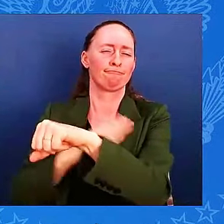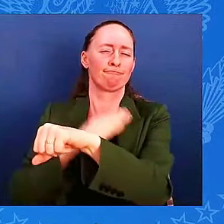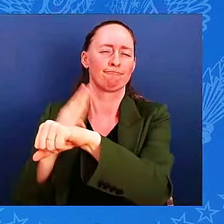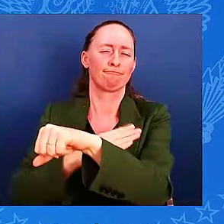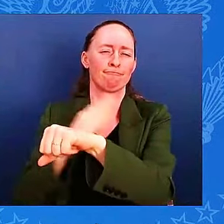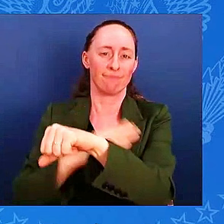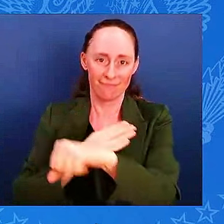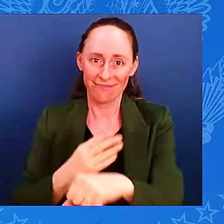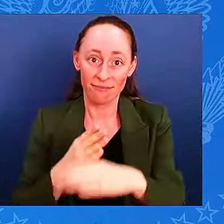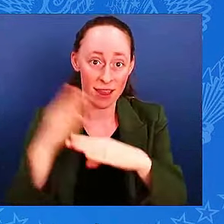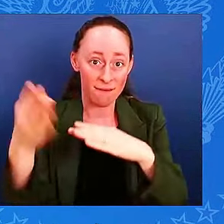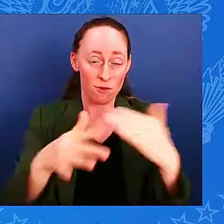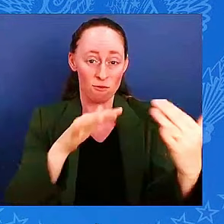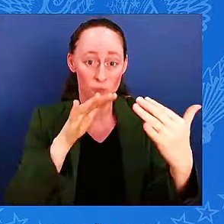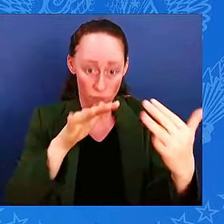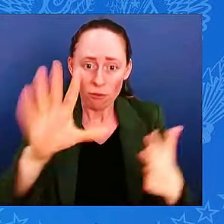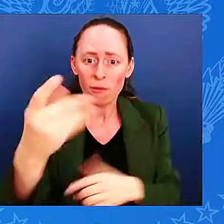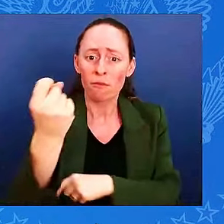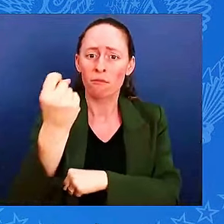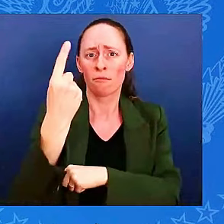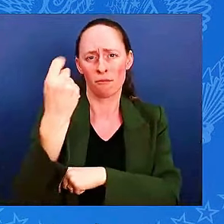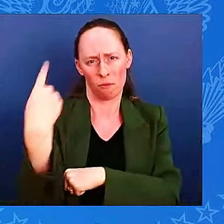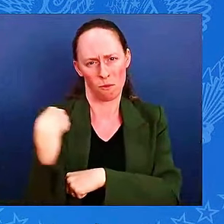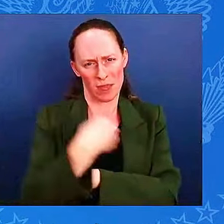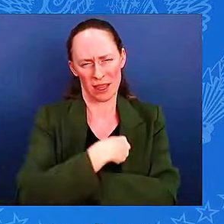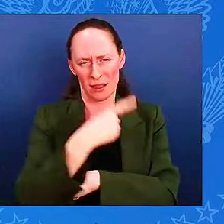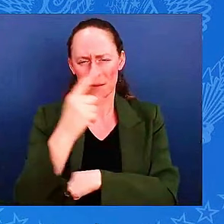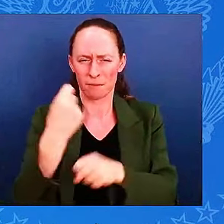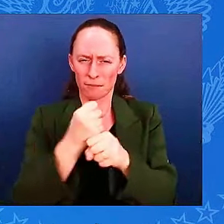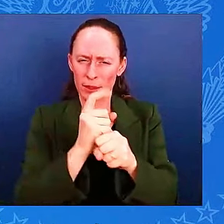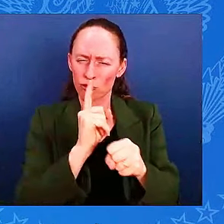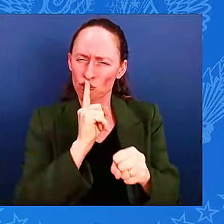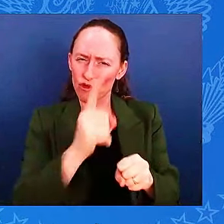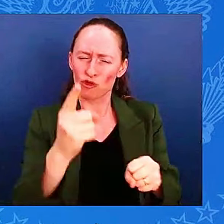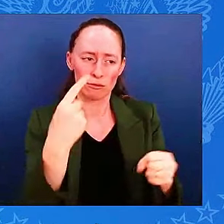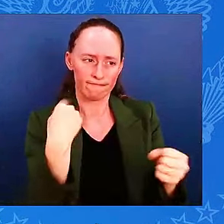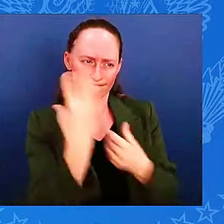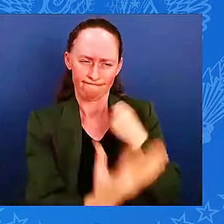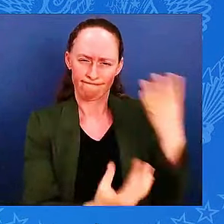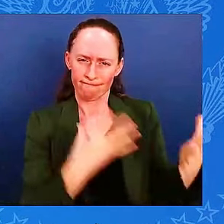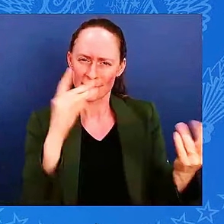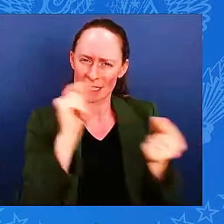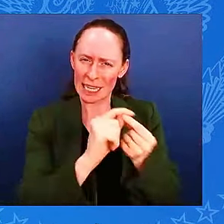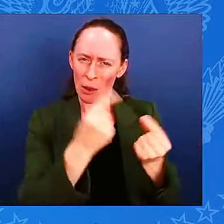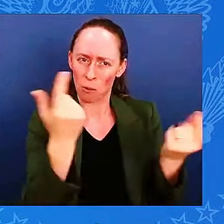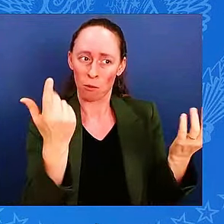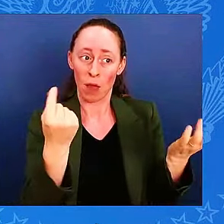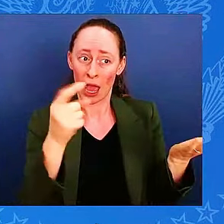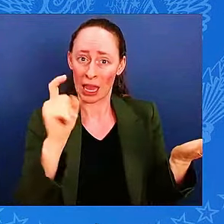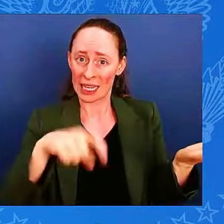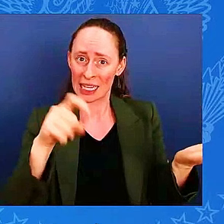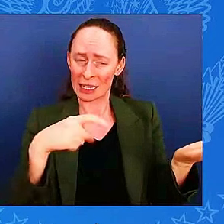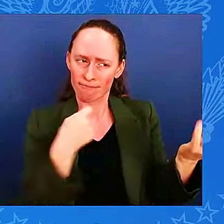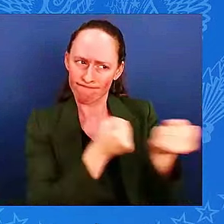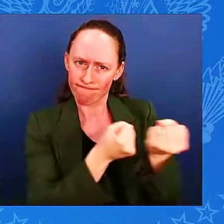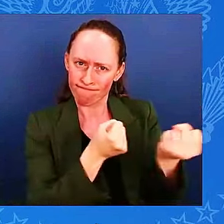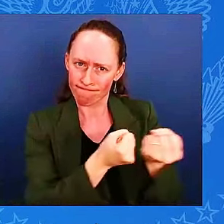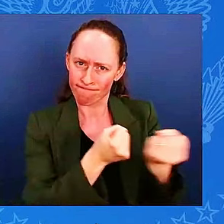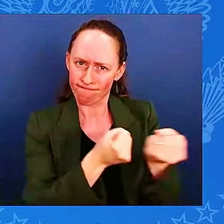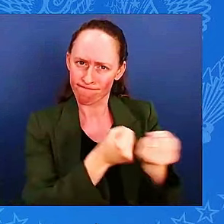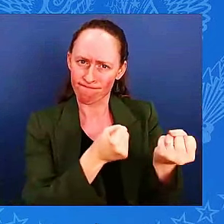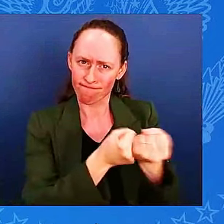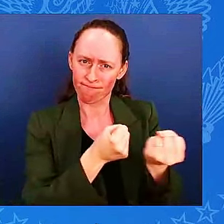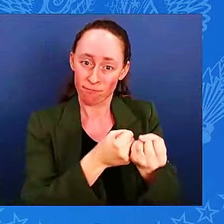prevail in its fight for its survival. Tomorrow, I will announce a series of actions to accelerate support for Ukraine's military.